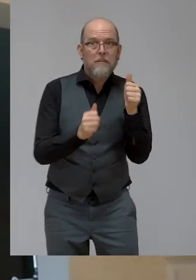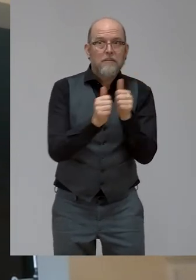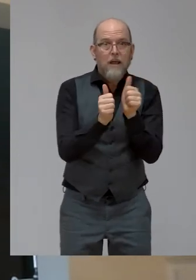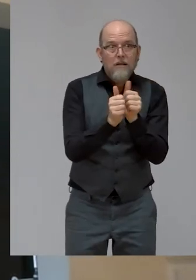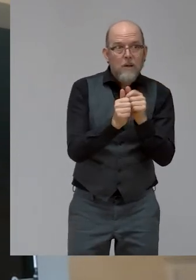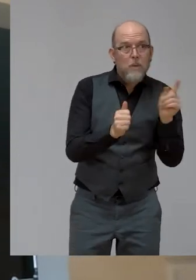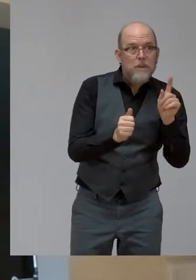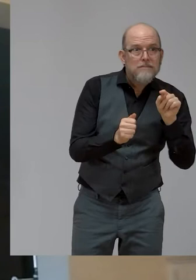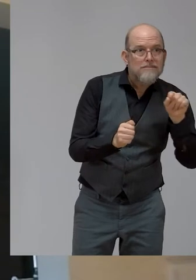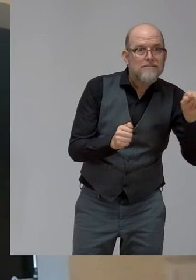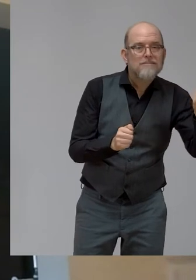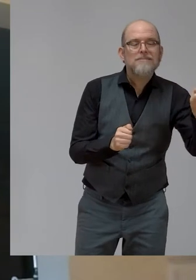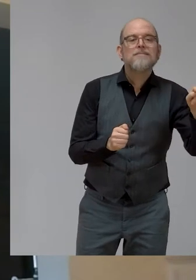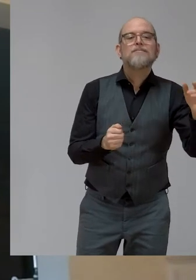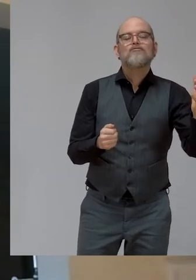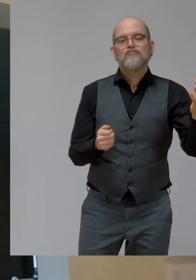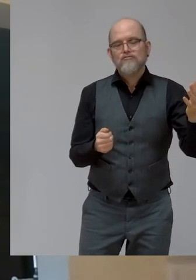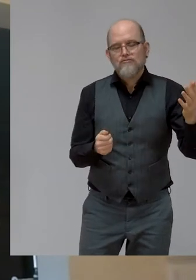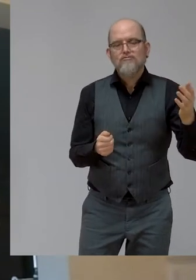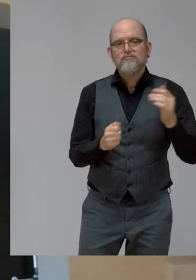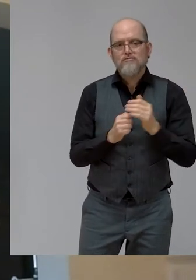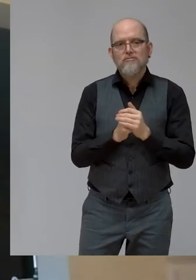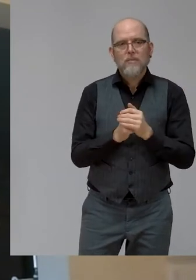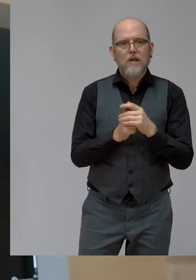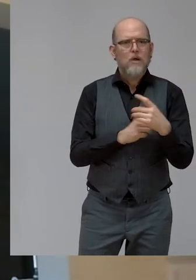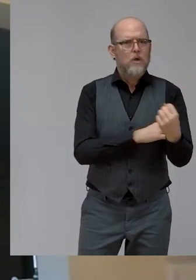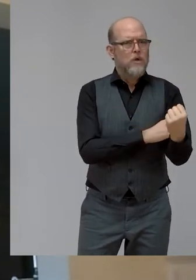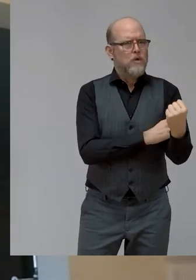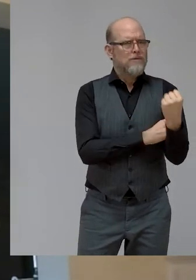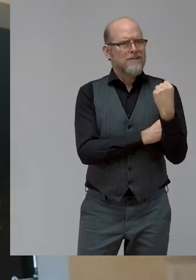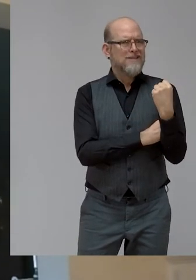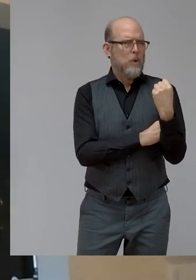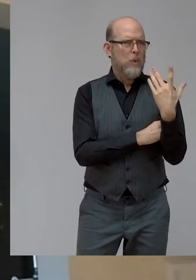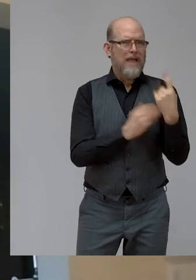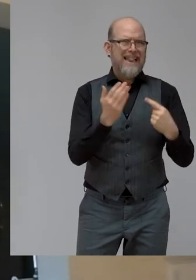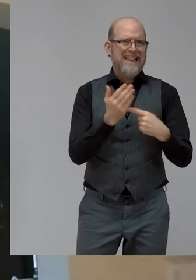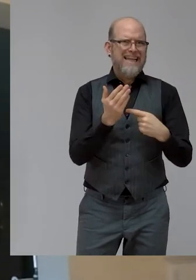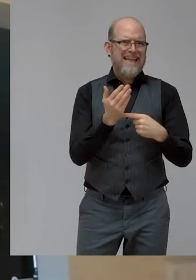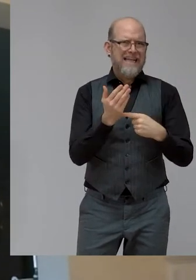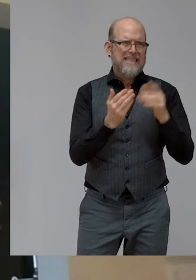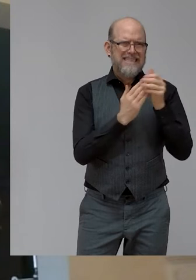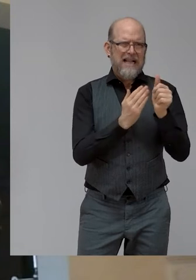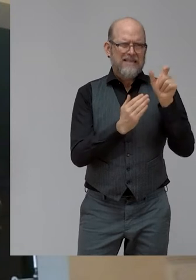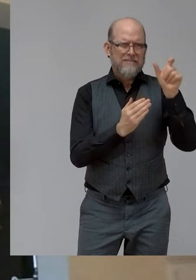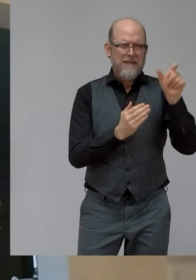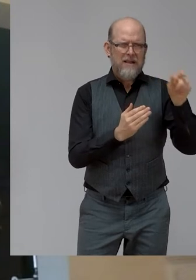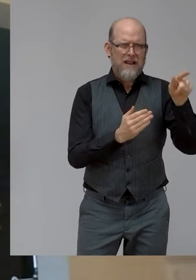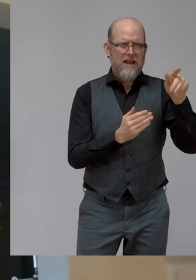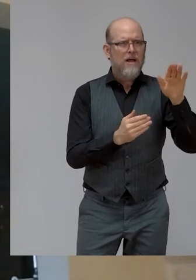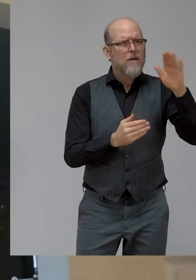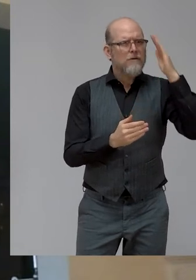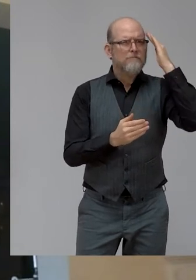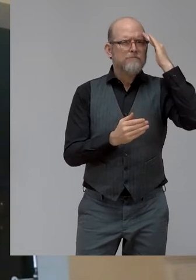you know, very strong technical abilities. People who understand and who can